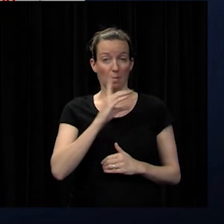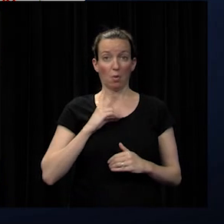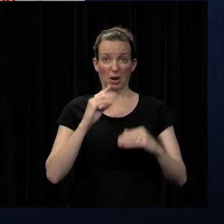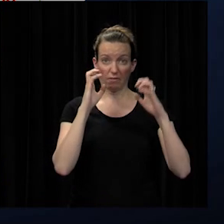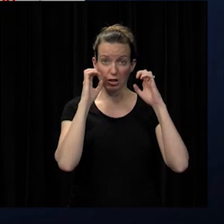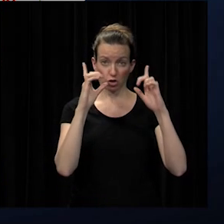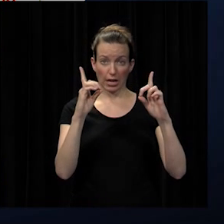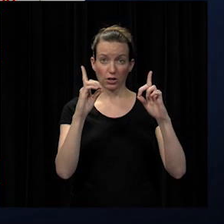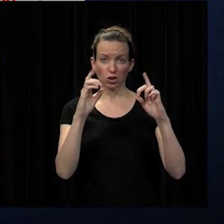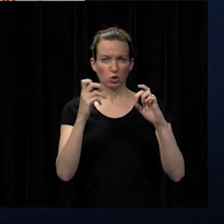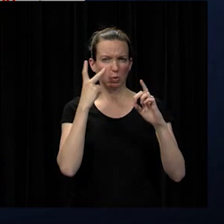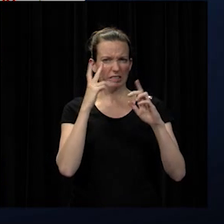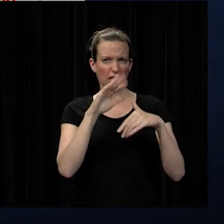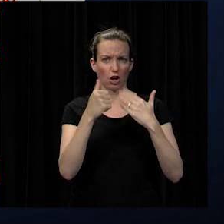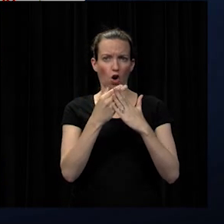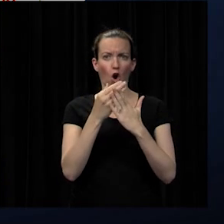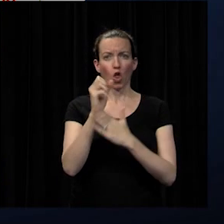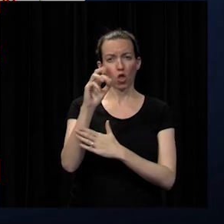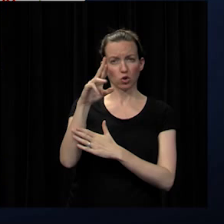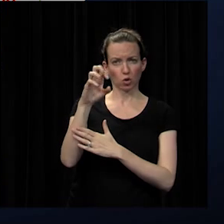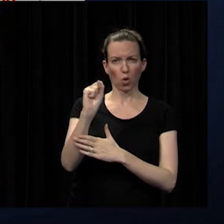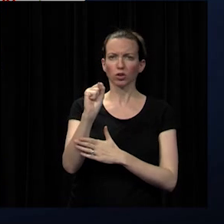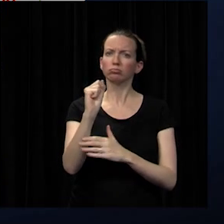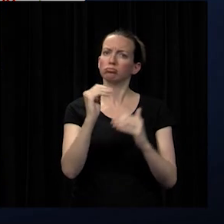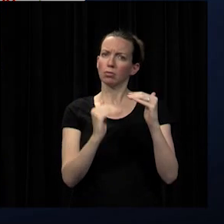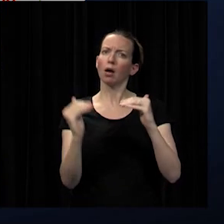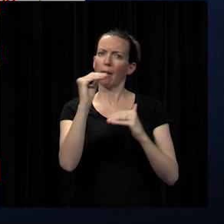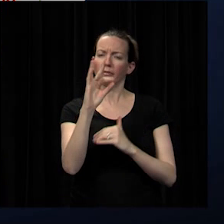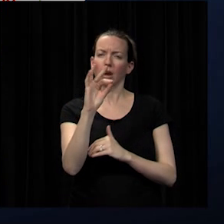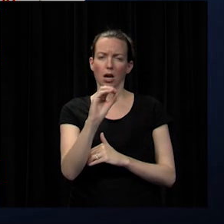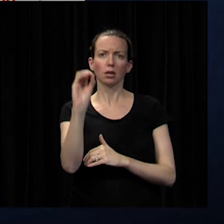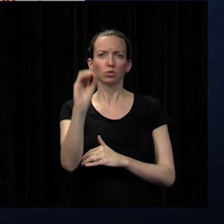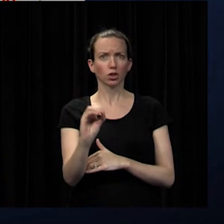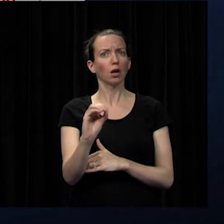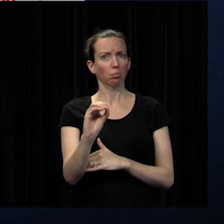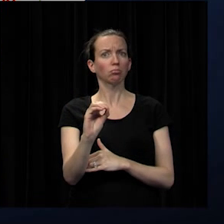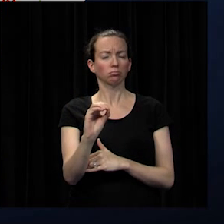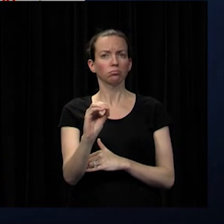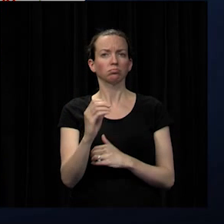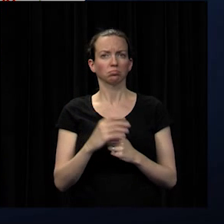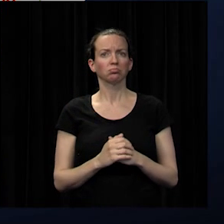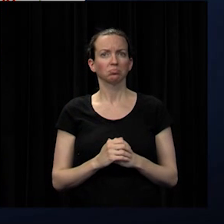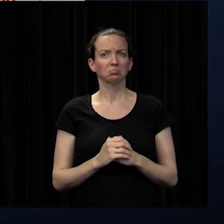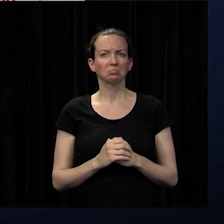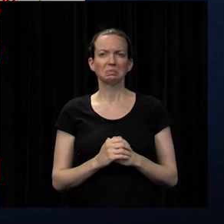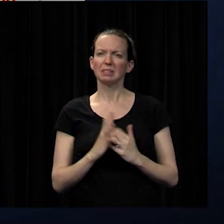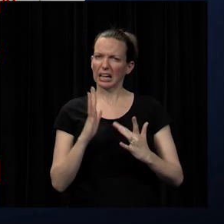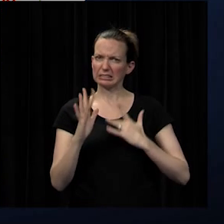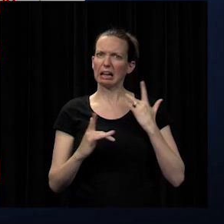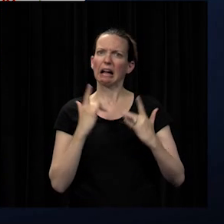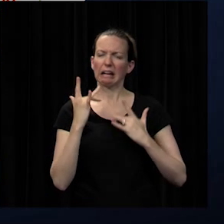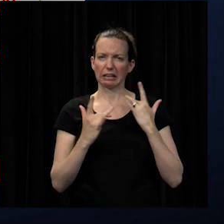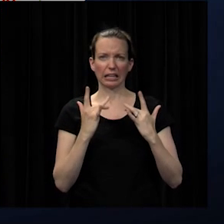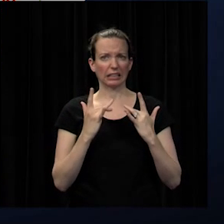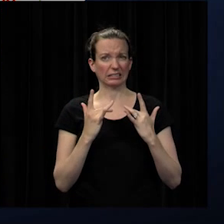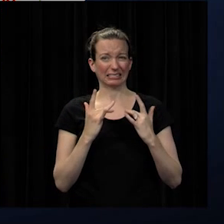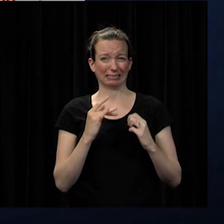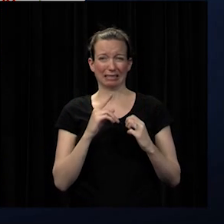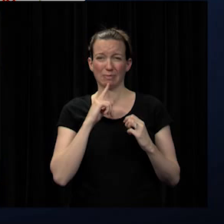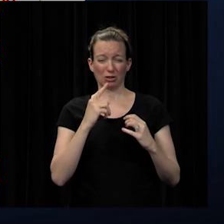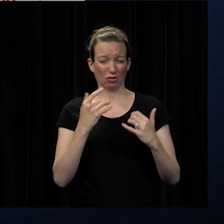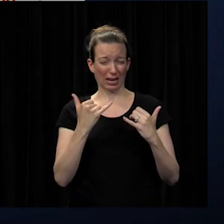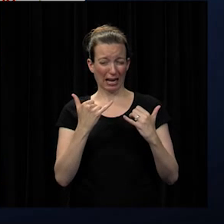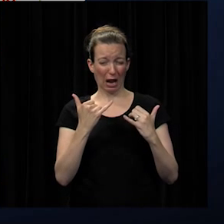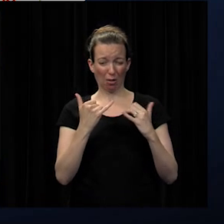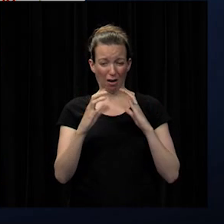see that all those scores were above a 90 percent and that's a very exciting and a challenging time when it's hard to communicate